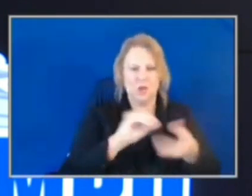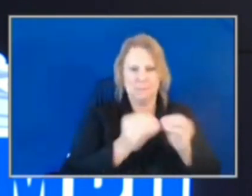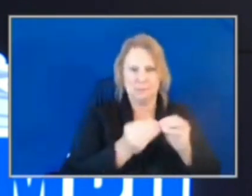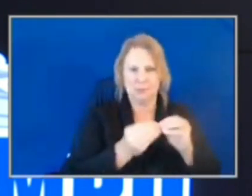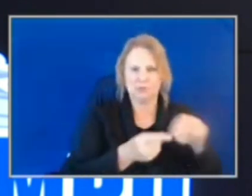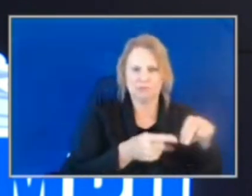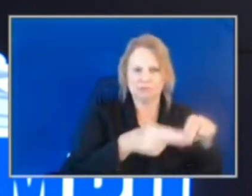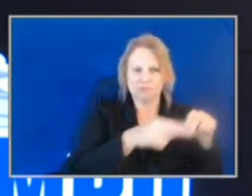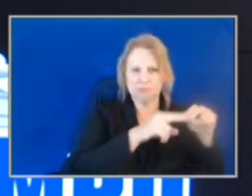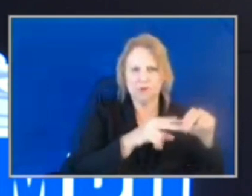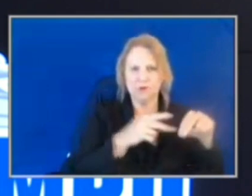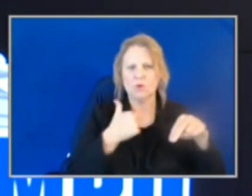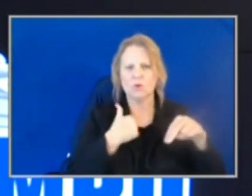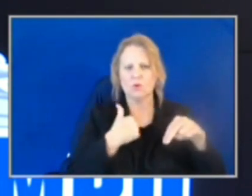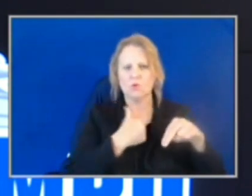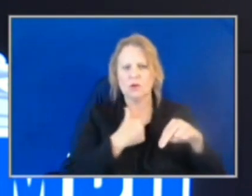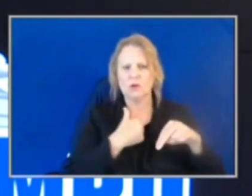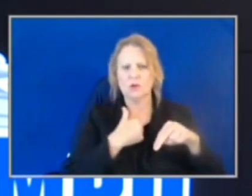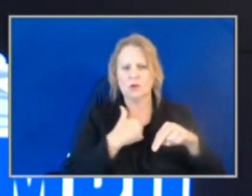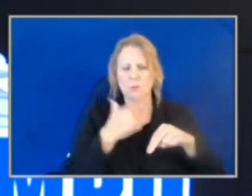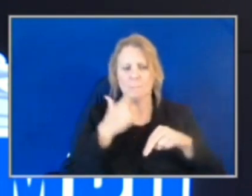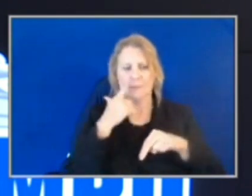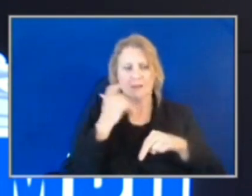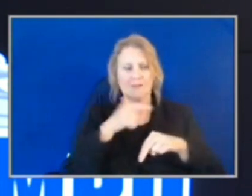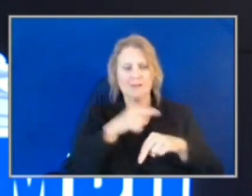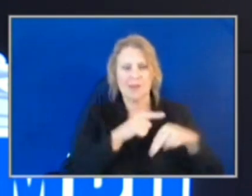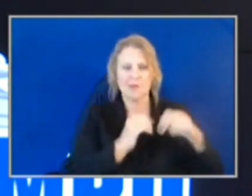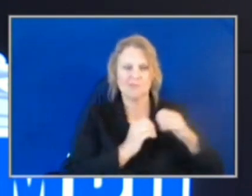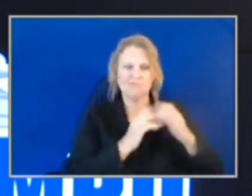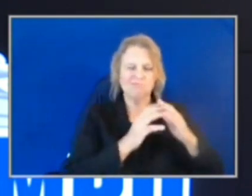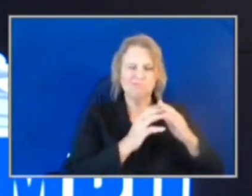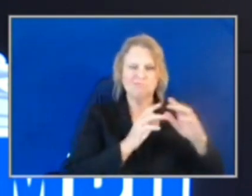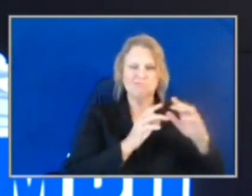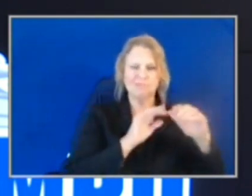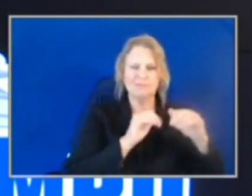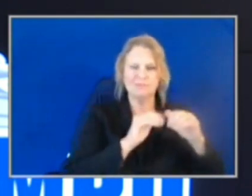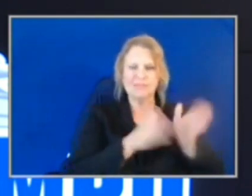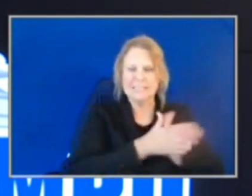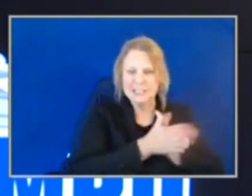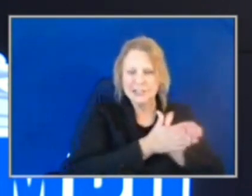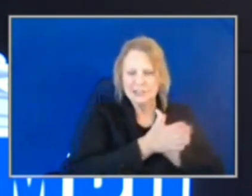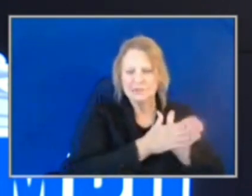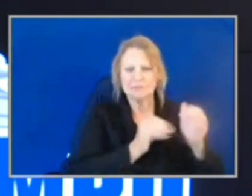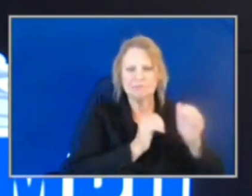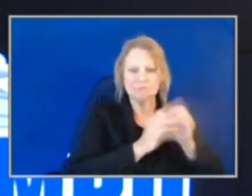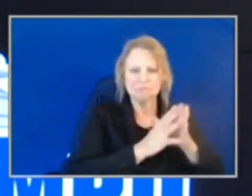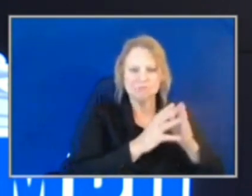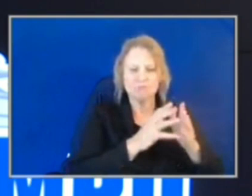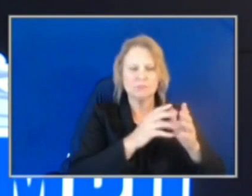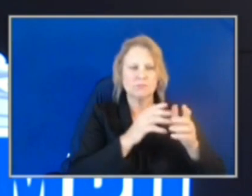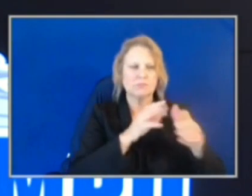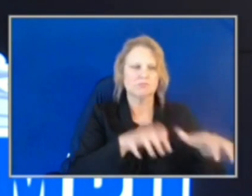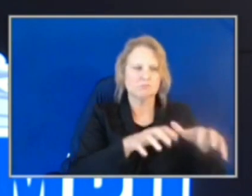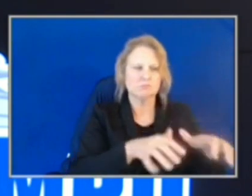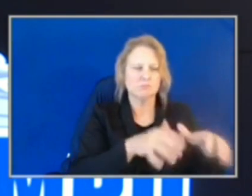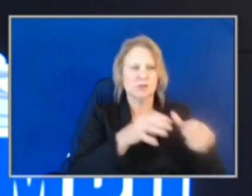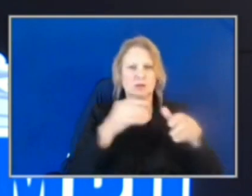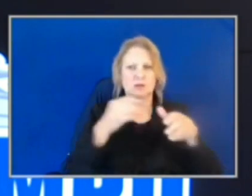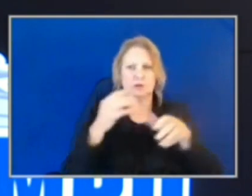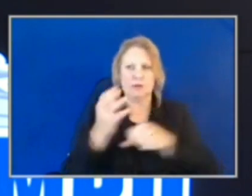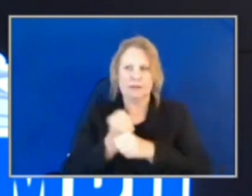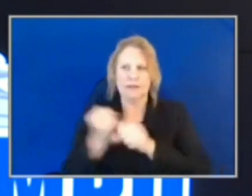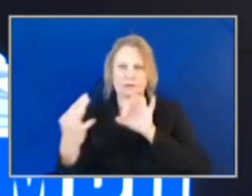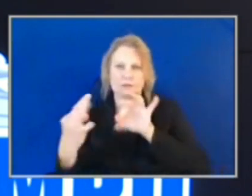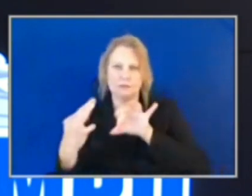crime due to a number of initiatives, efforts including actively seeking input from our community, employing a